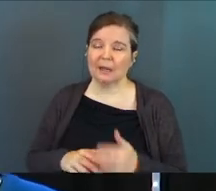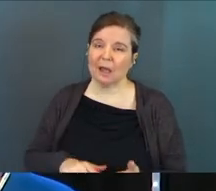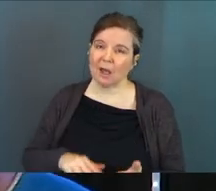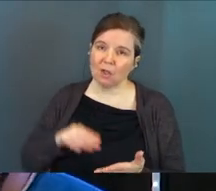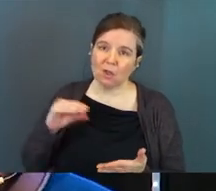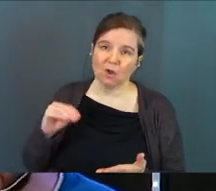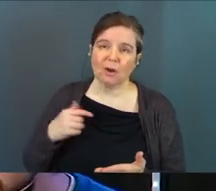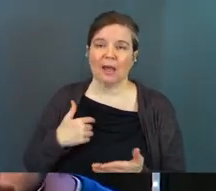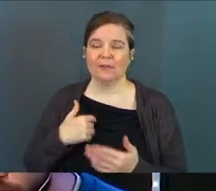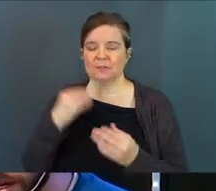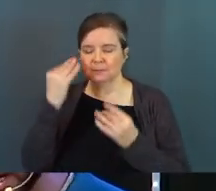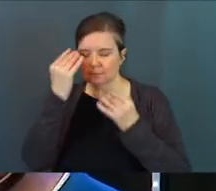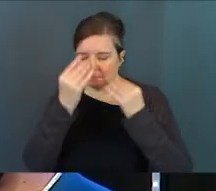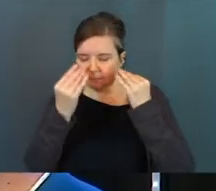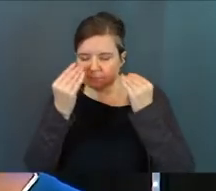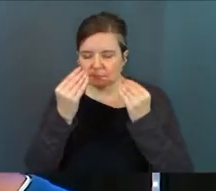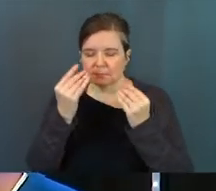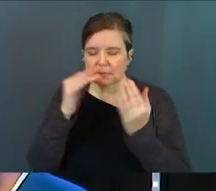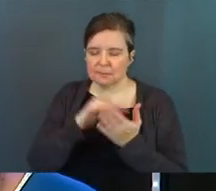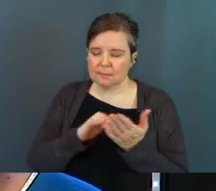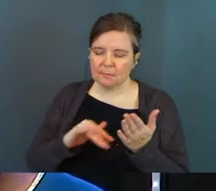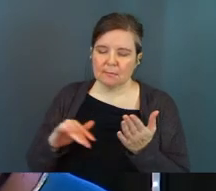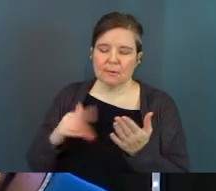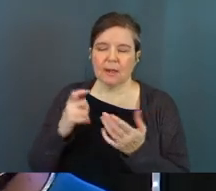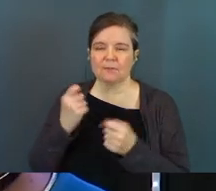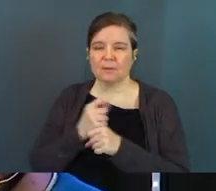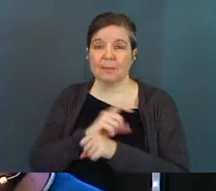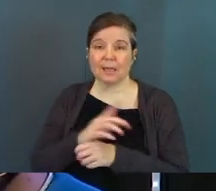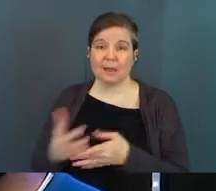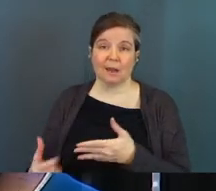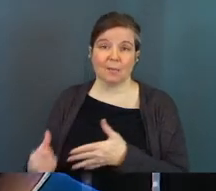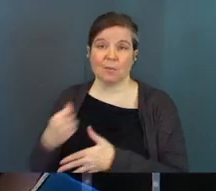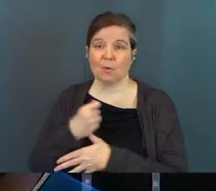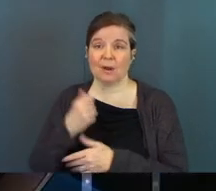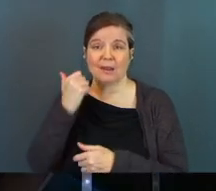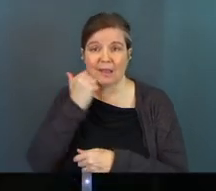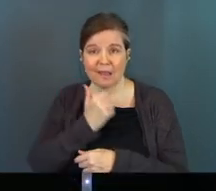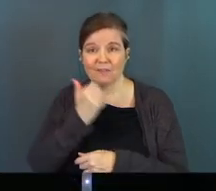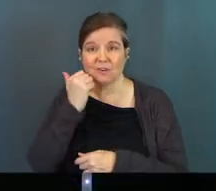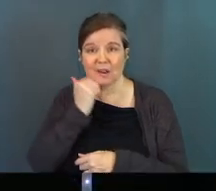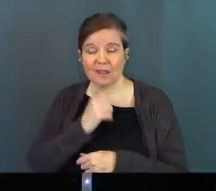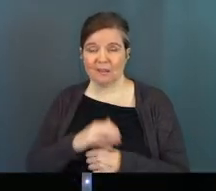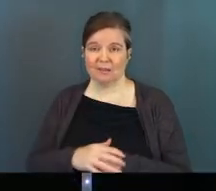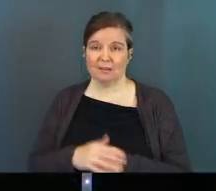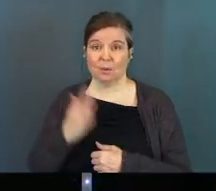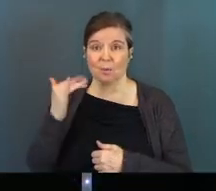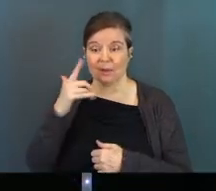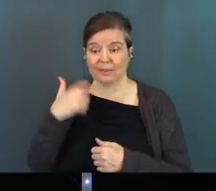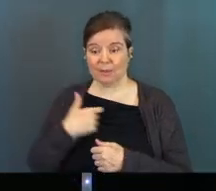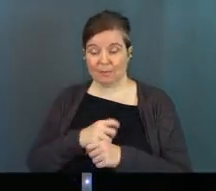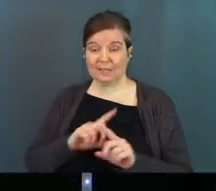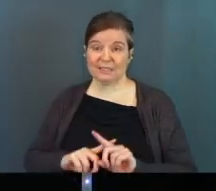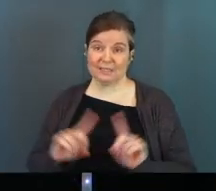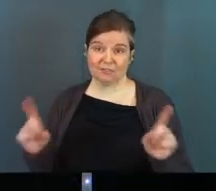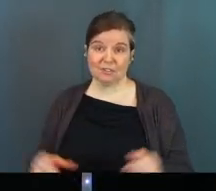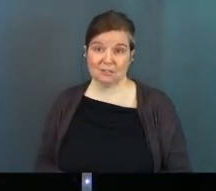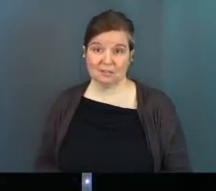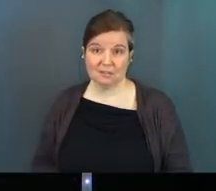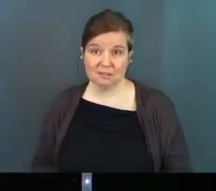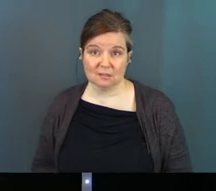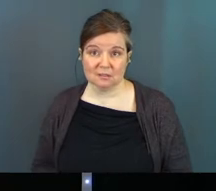learn, and I've got to meditate on it, and I have to study it, and I've got to make it a priority every single day, because that's what makes the difference.